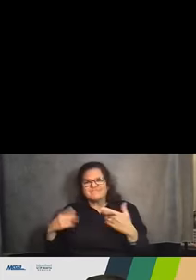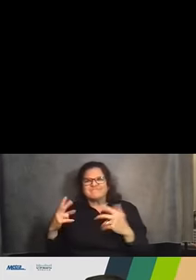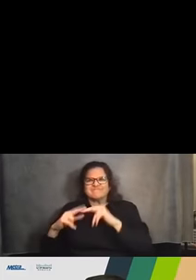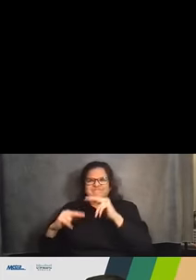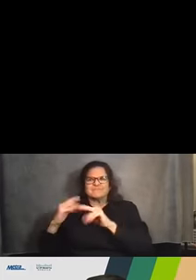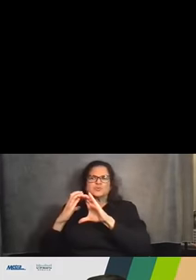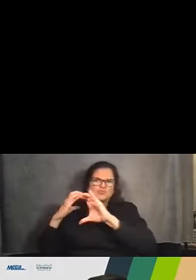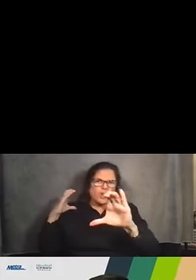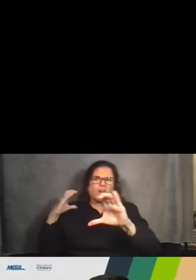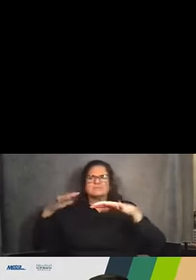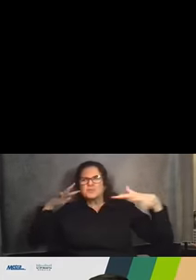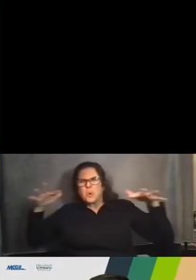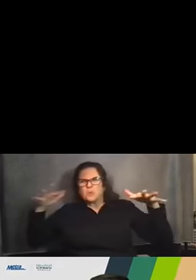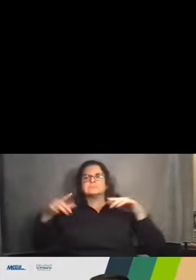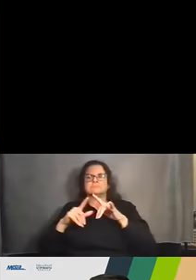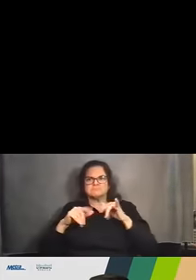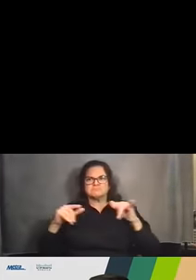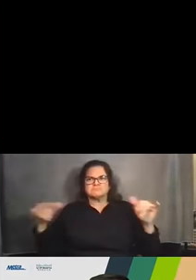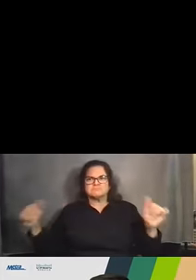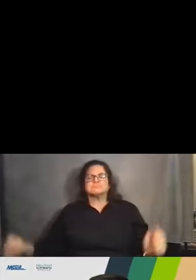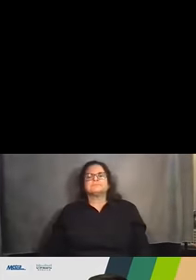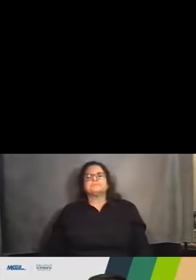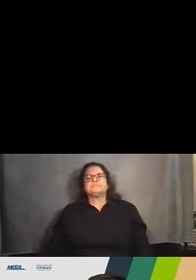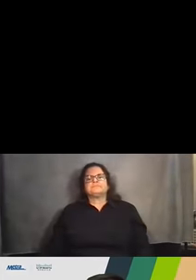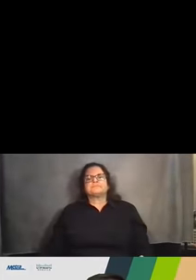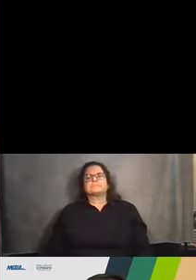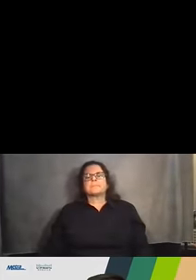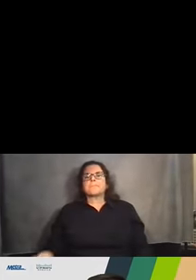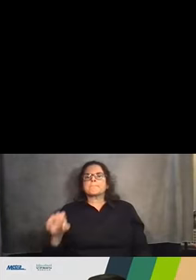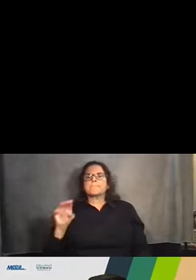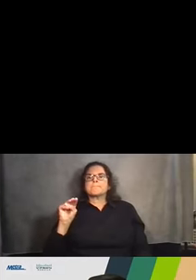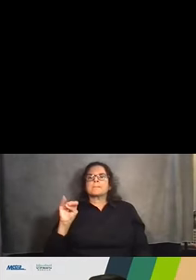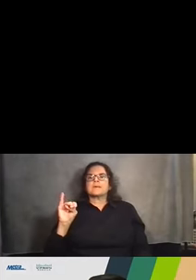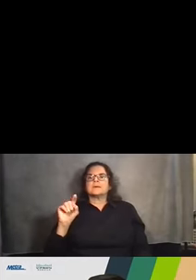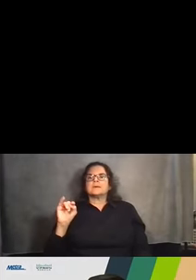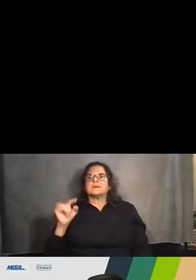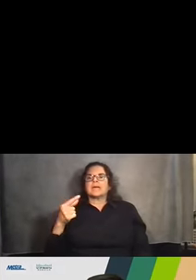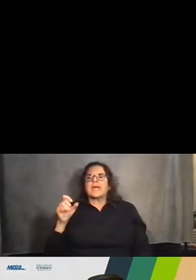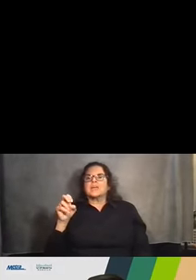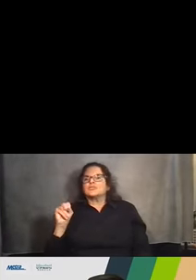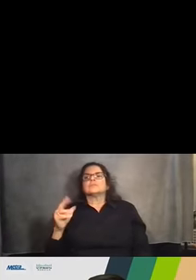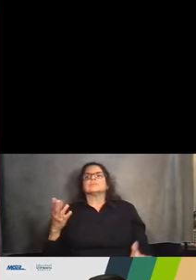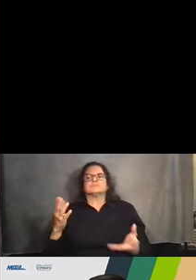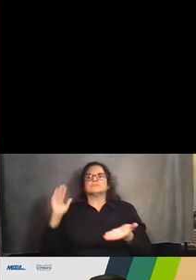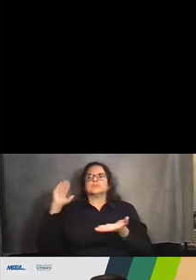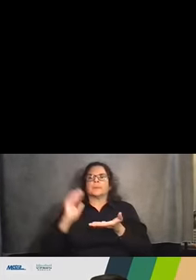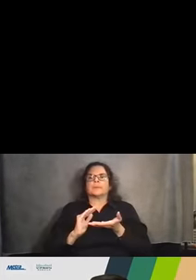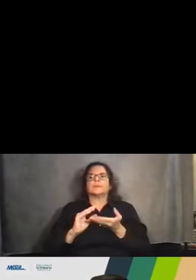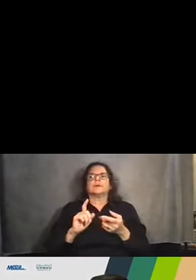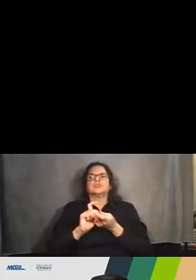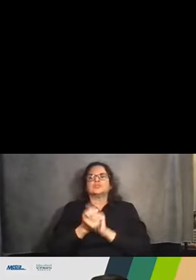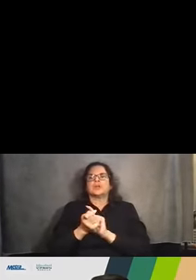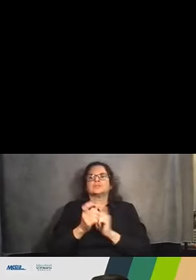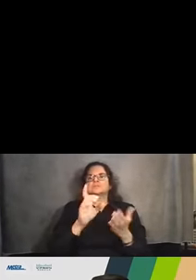In the next slide, we'll talk a little bit about what mitigation looks like or design changes to minimize the impact of